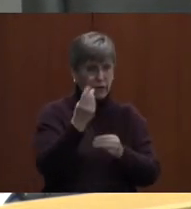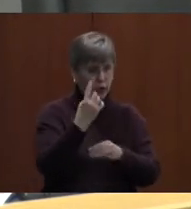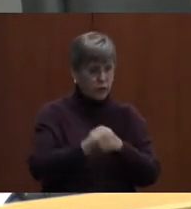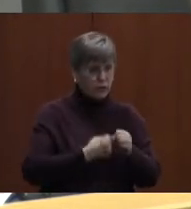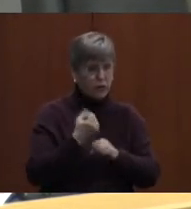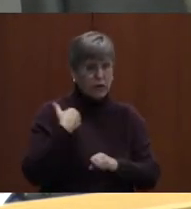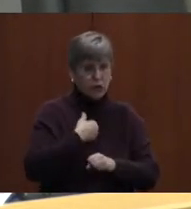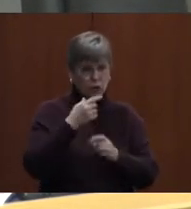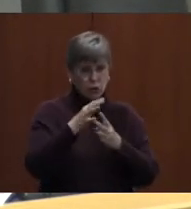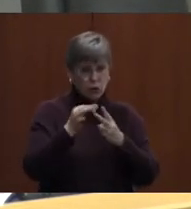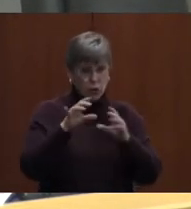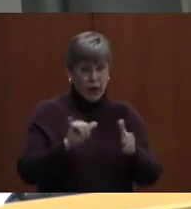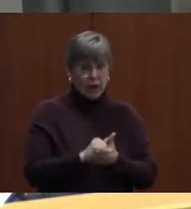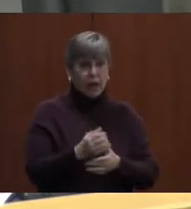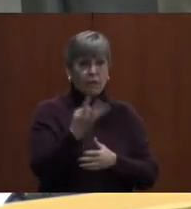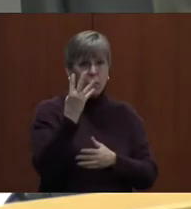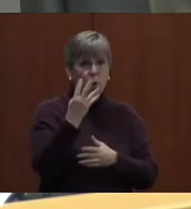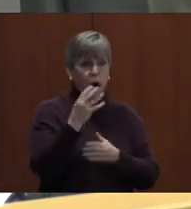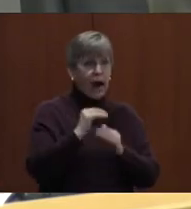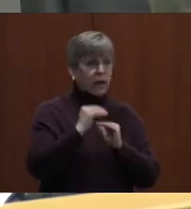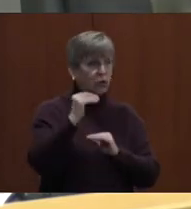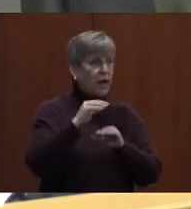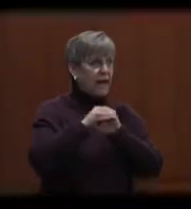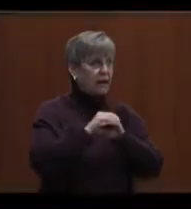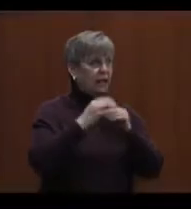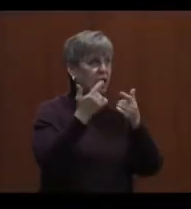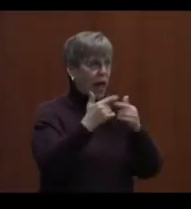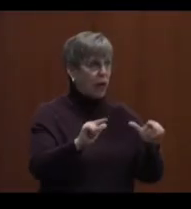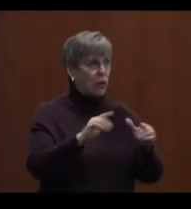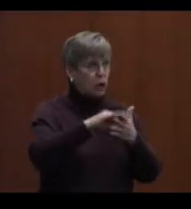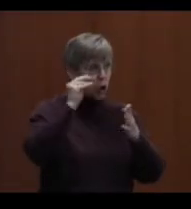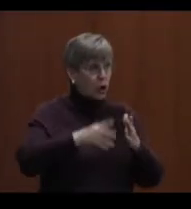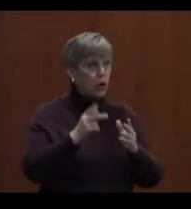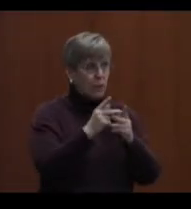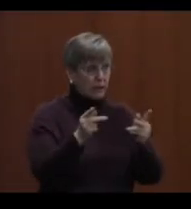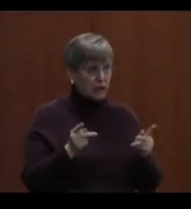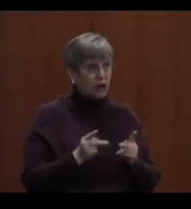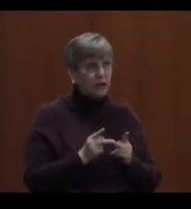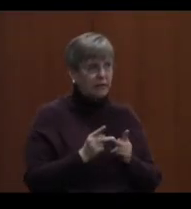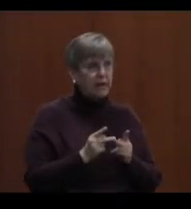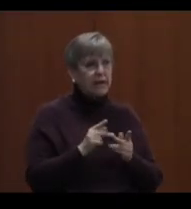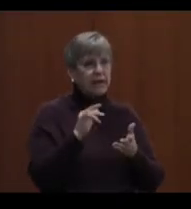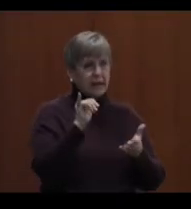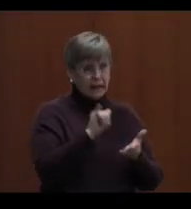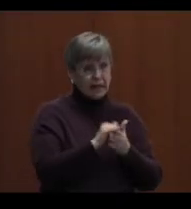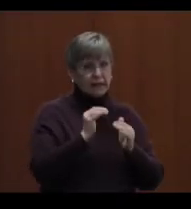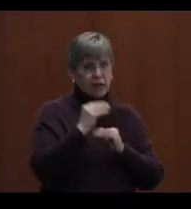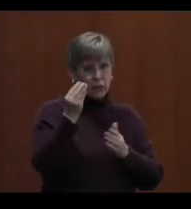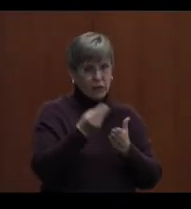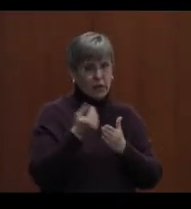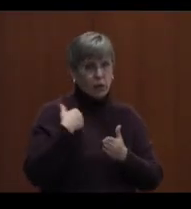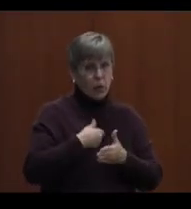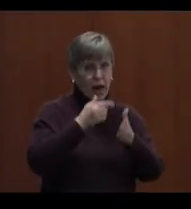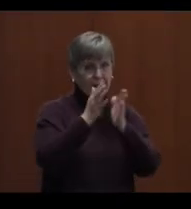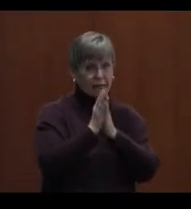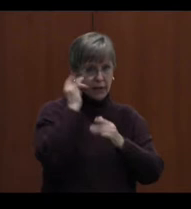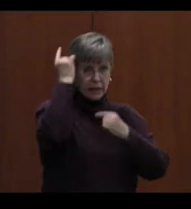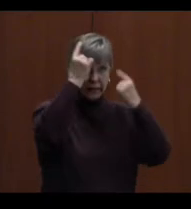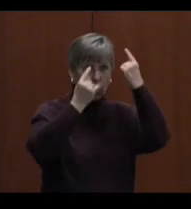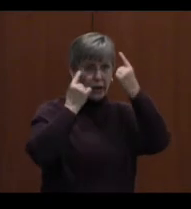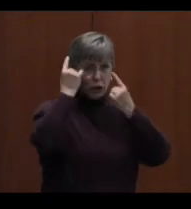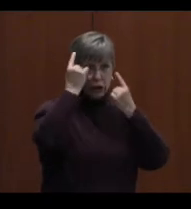The other is four additional English language learner positions, two of which exist in the ESSER funding, two of which we're requesting consideration